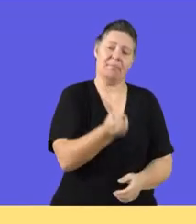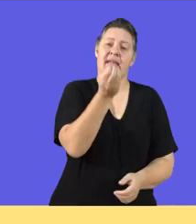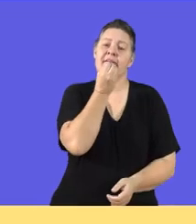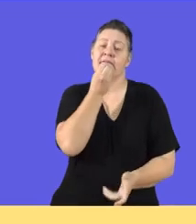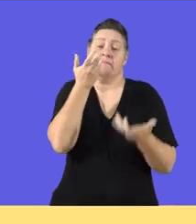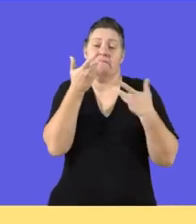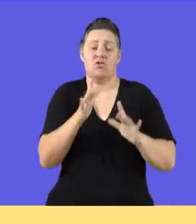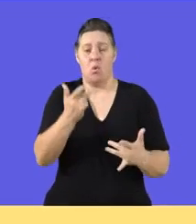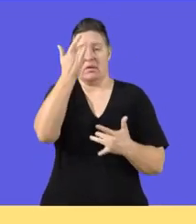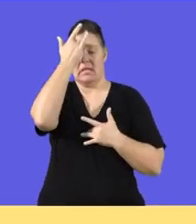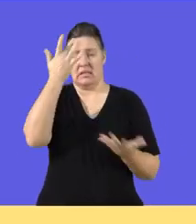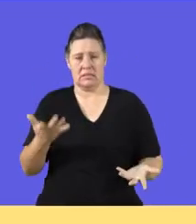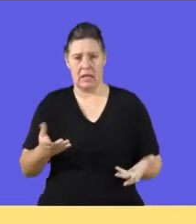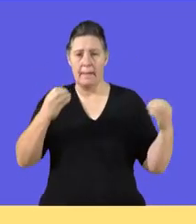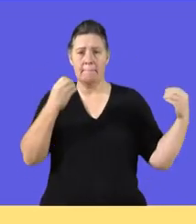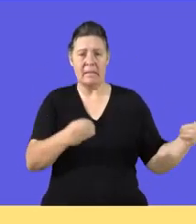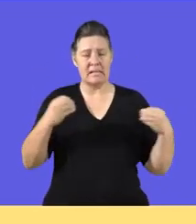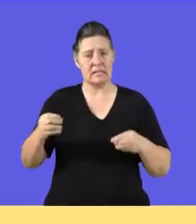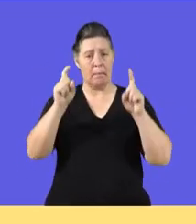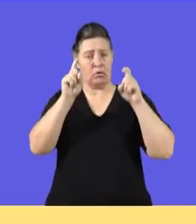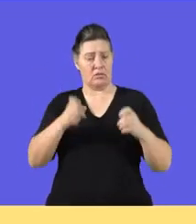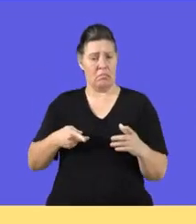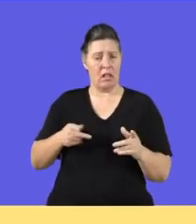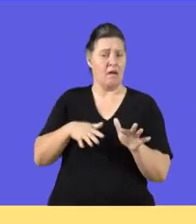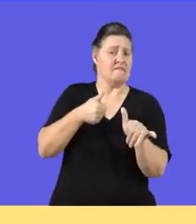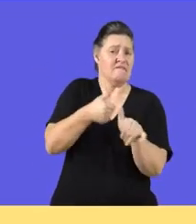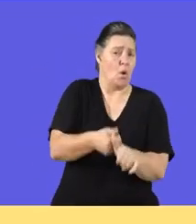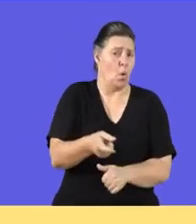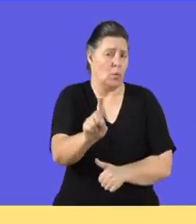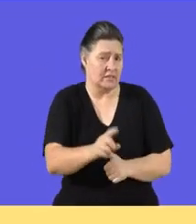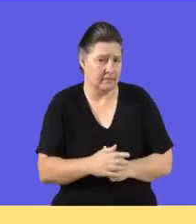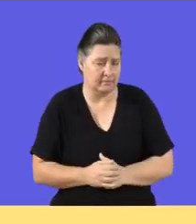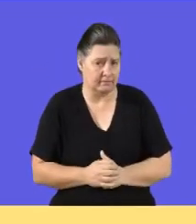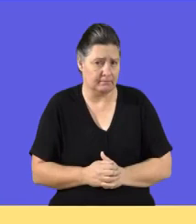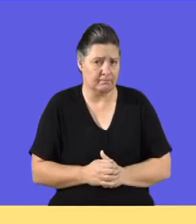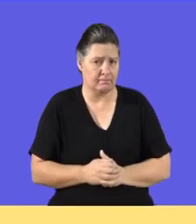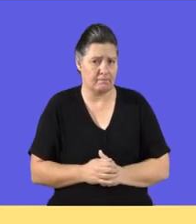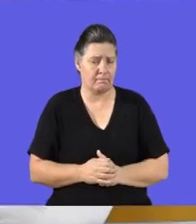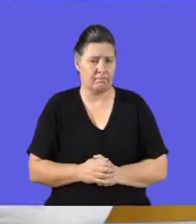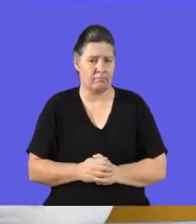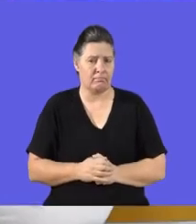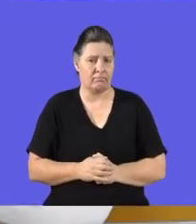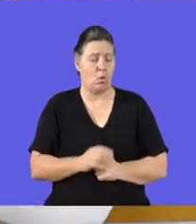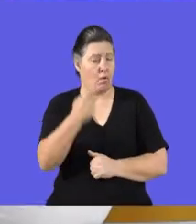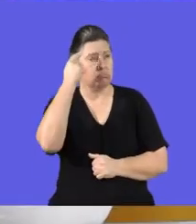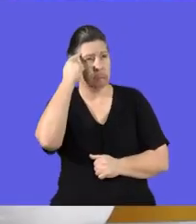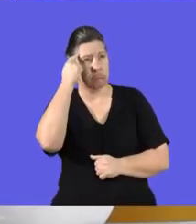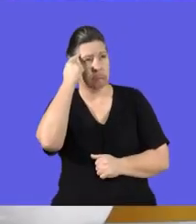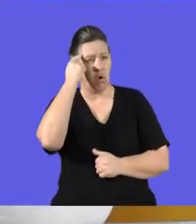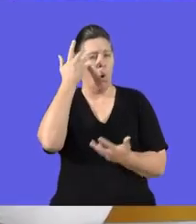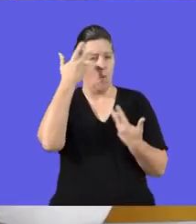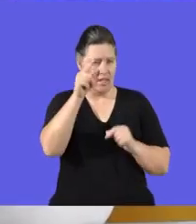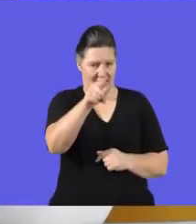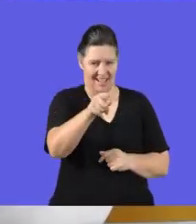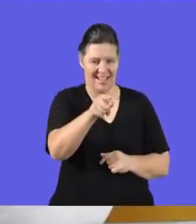sick. Which business principles should he consider in this case, okay? I'll give you a second to